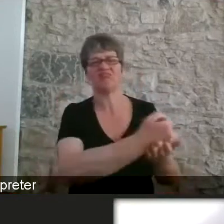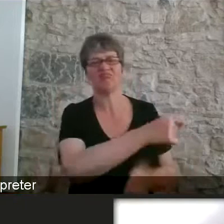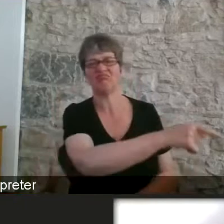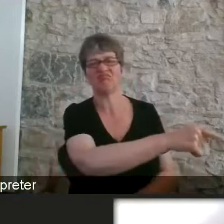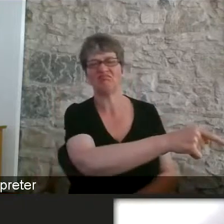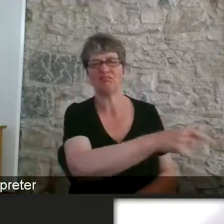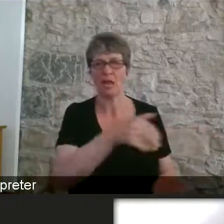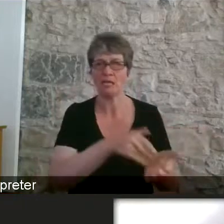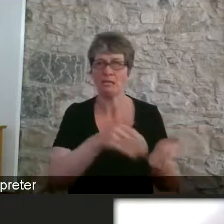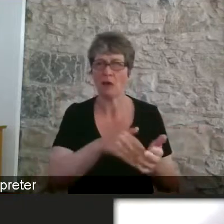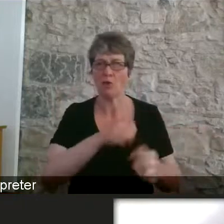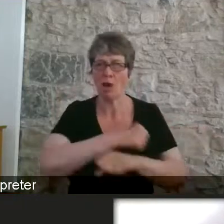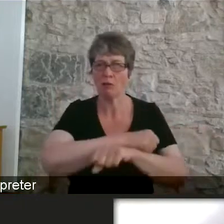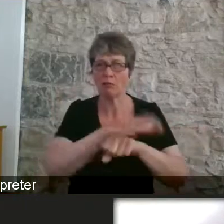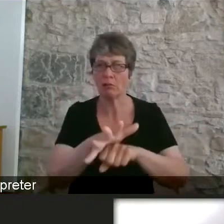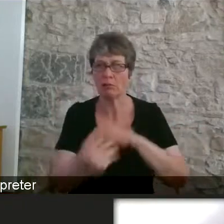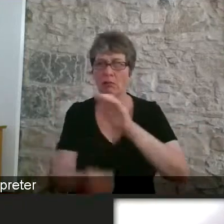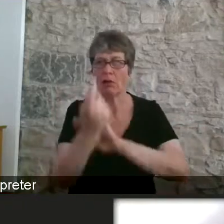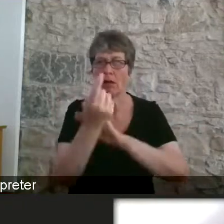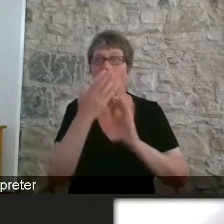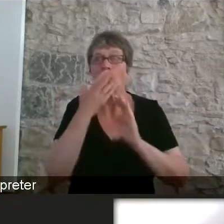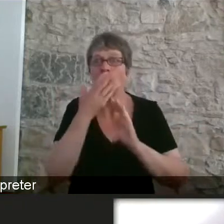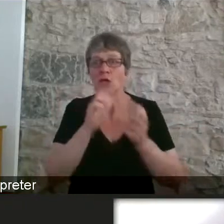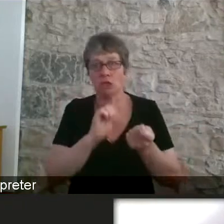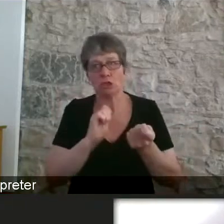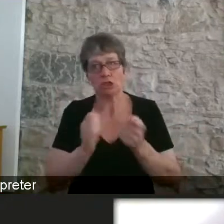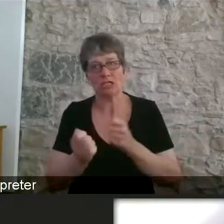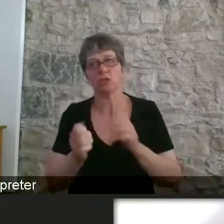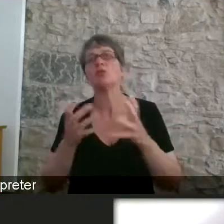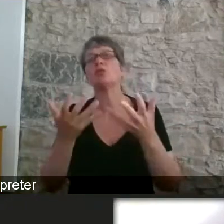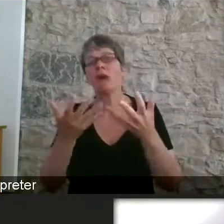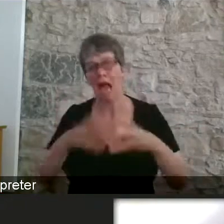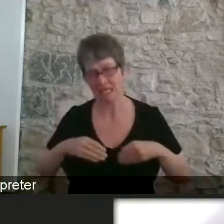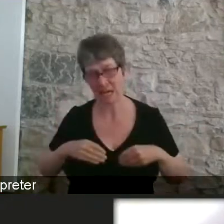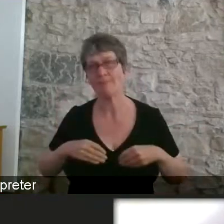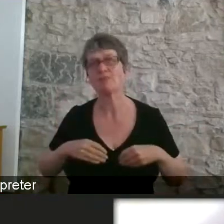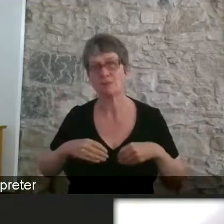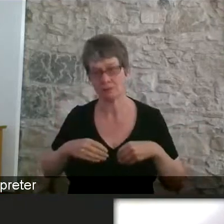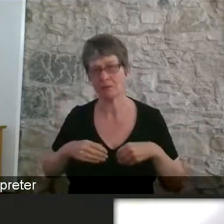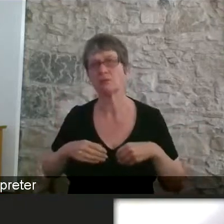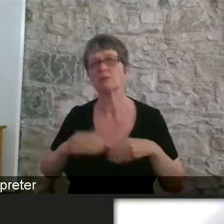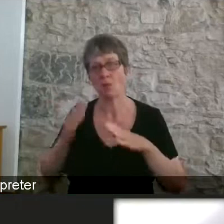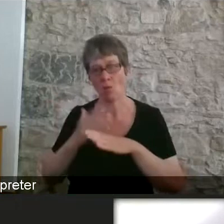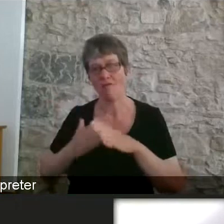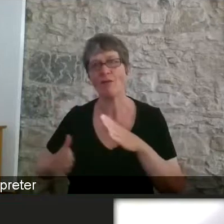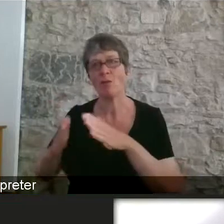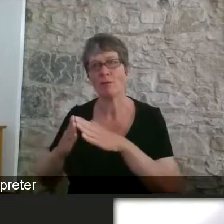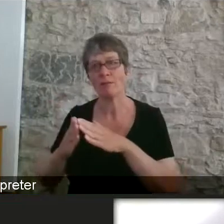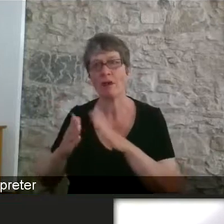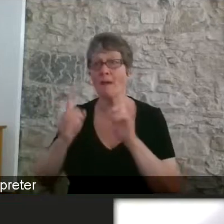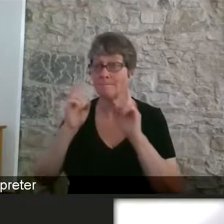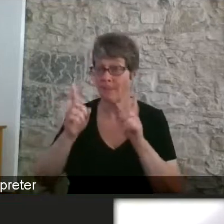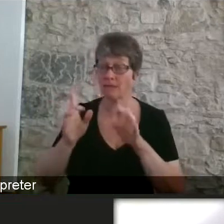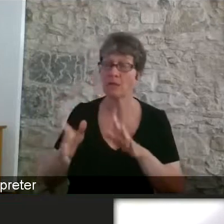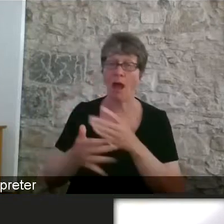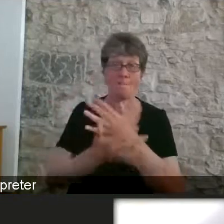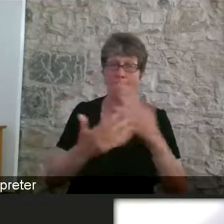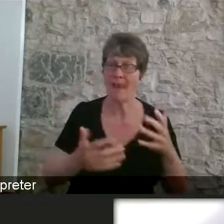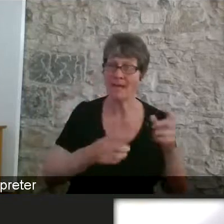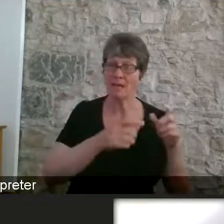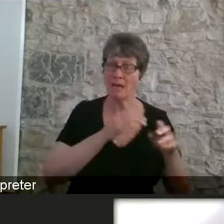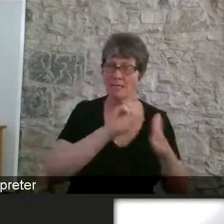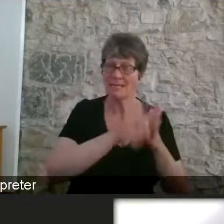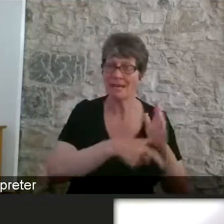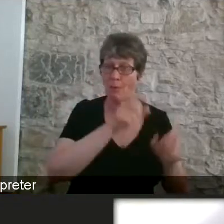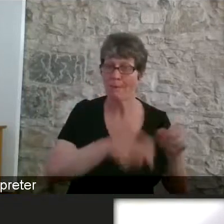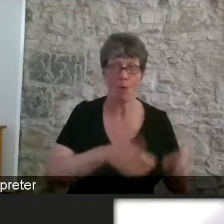viable. is perfectly possible to do. But on the other hand, I have spoken to lots of disabled people who do not want to work from